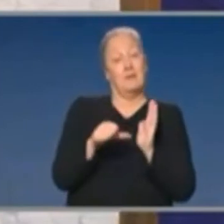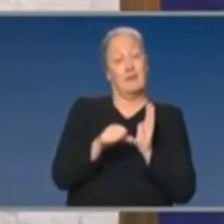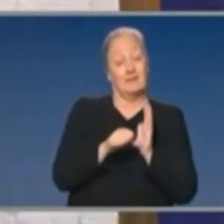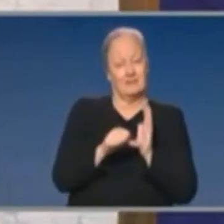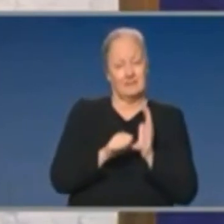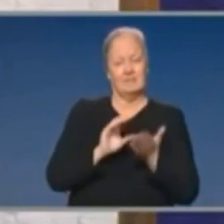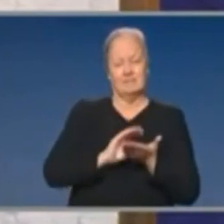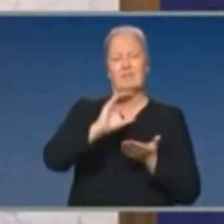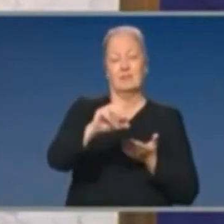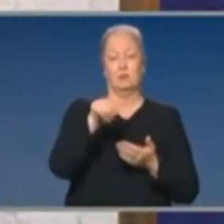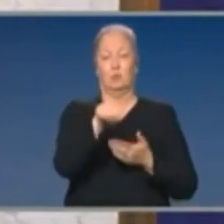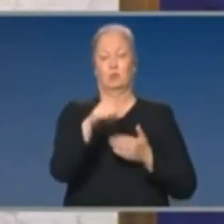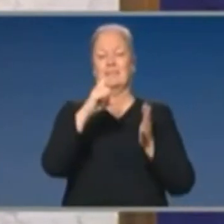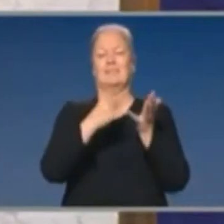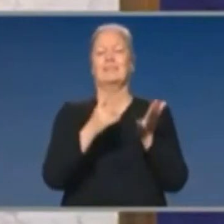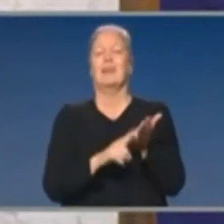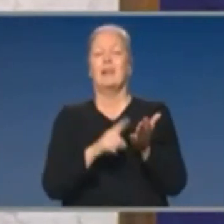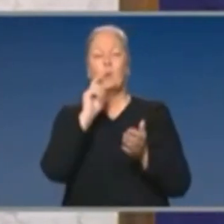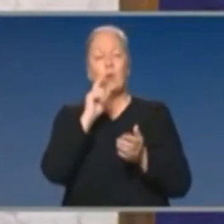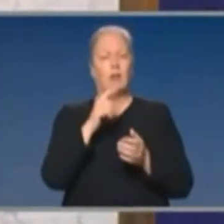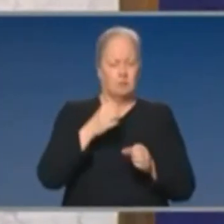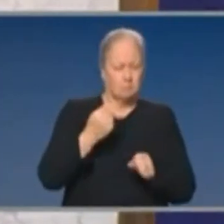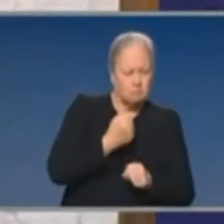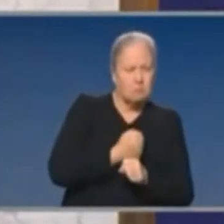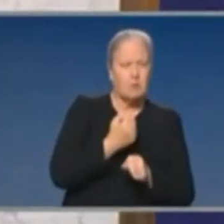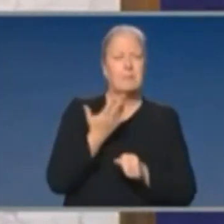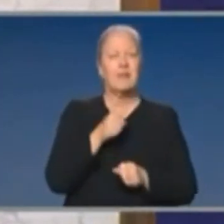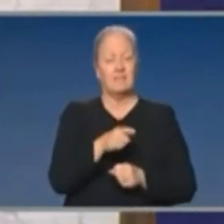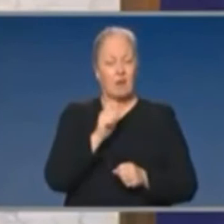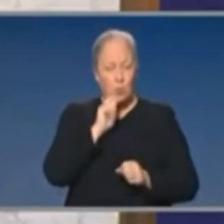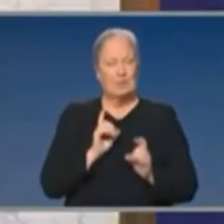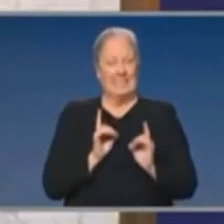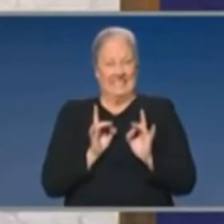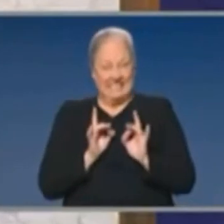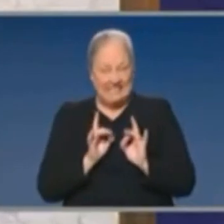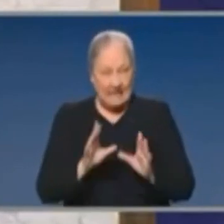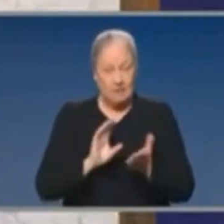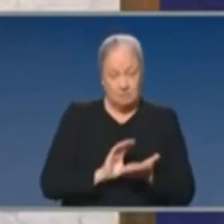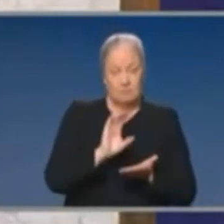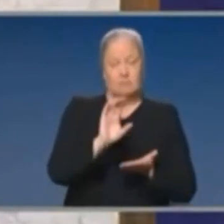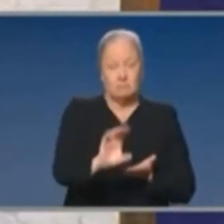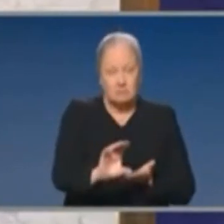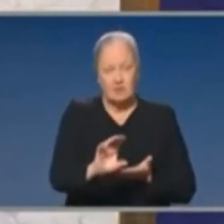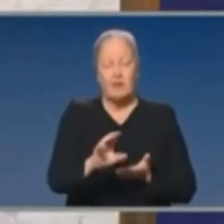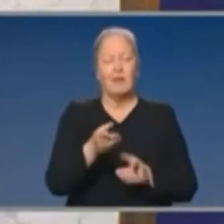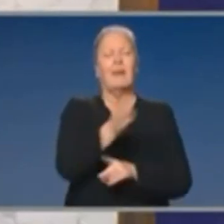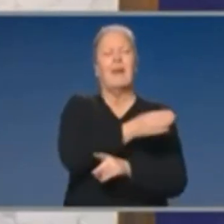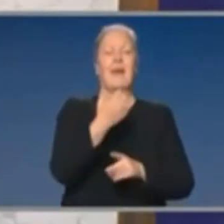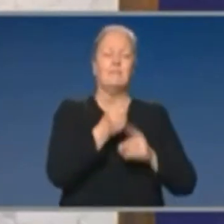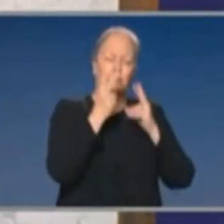towards CSL doing the startup capability. We're investing $300 million in the research